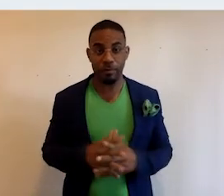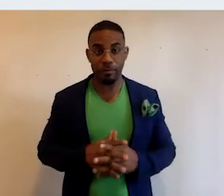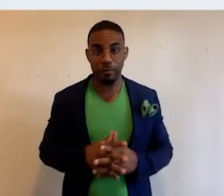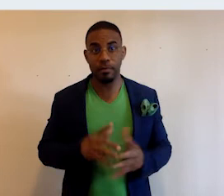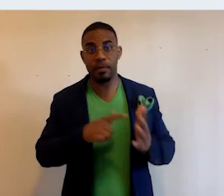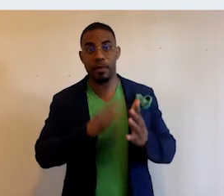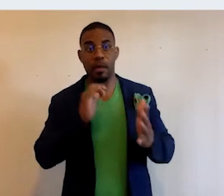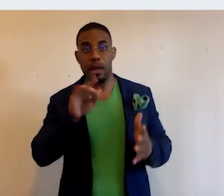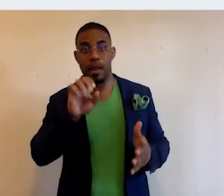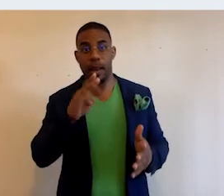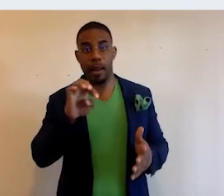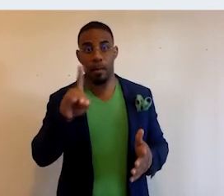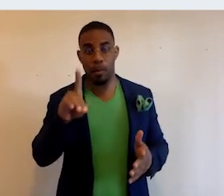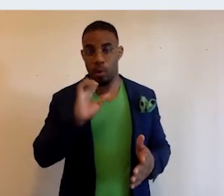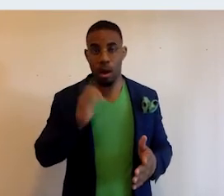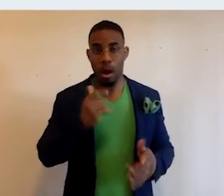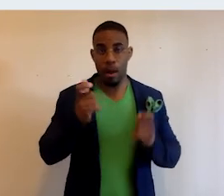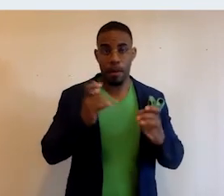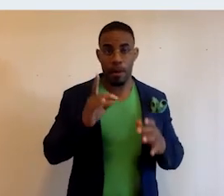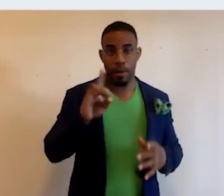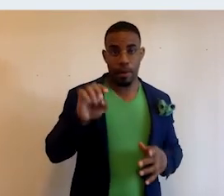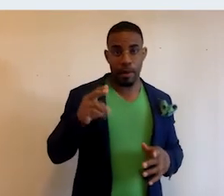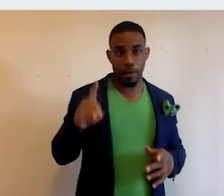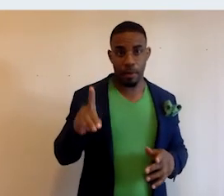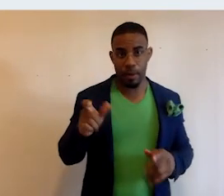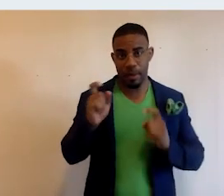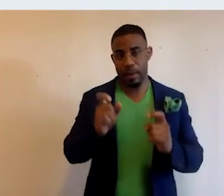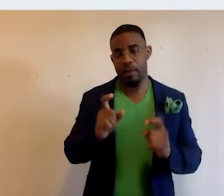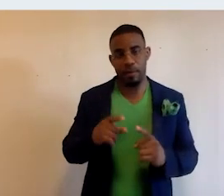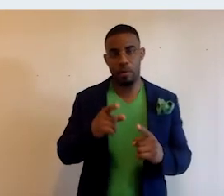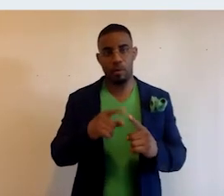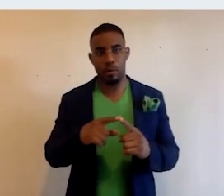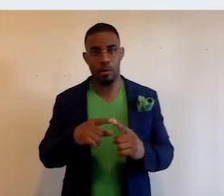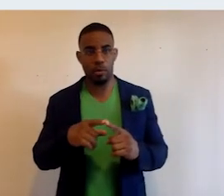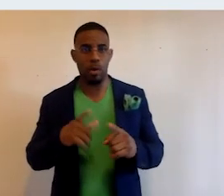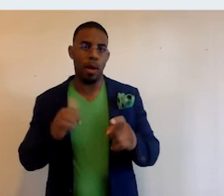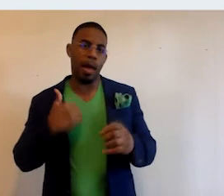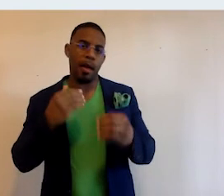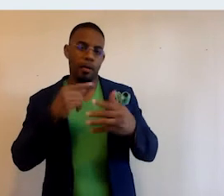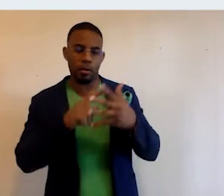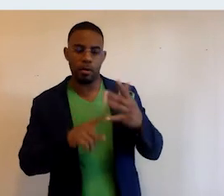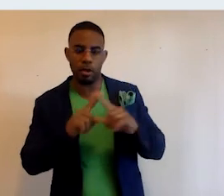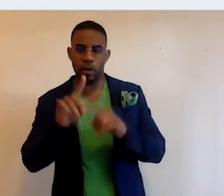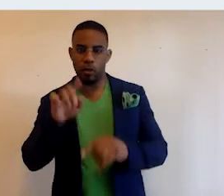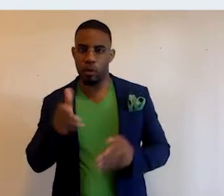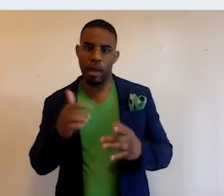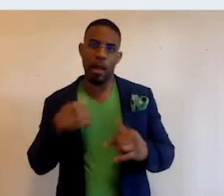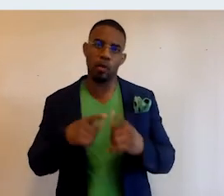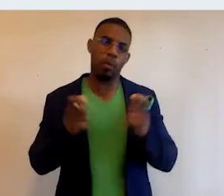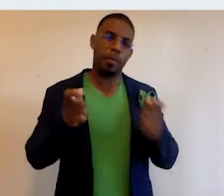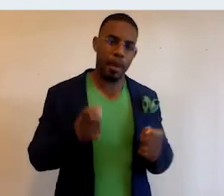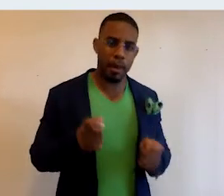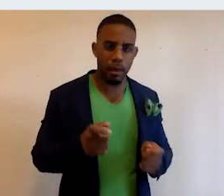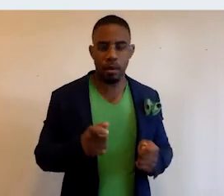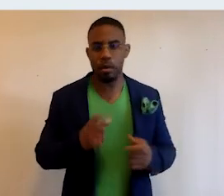This is our dashboard, which is our administrative dashboard. I'm just giving you a clue in. We have a number of tools that allow us to manage the